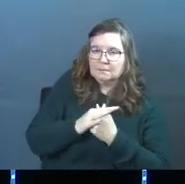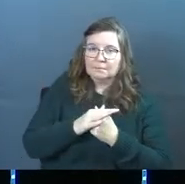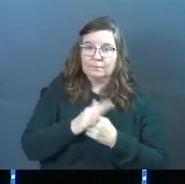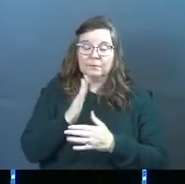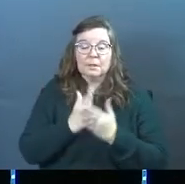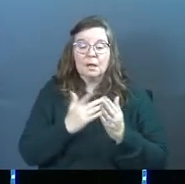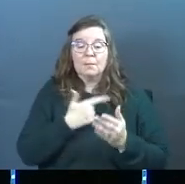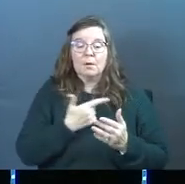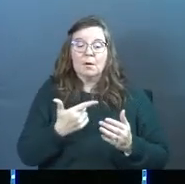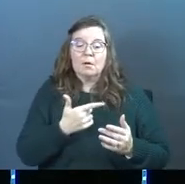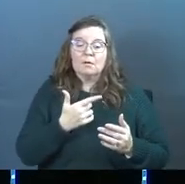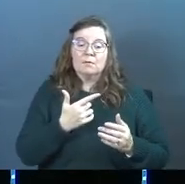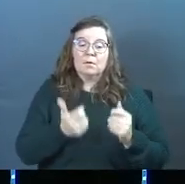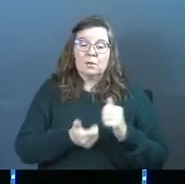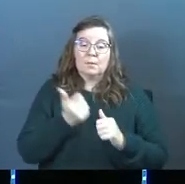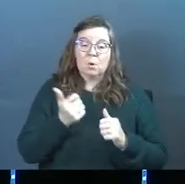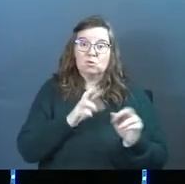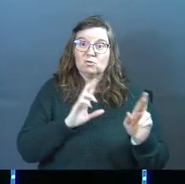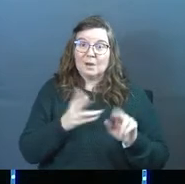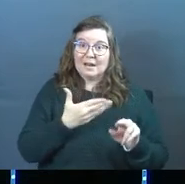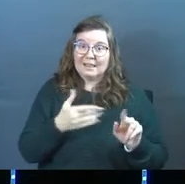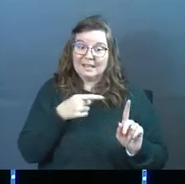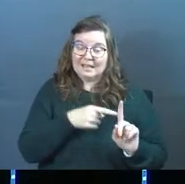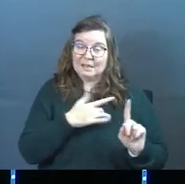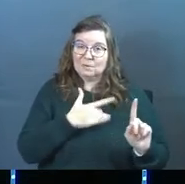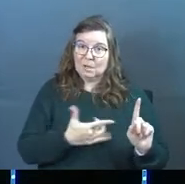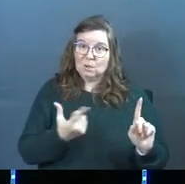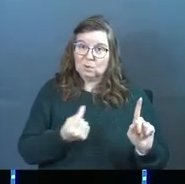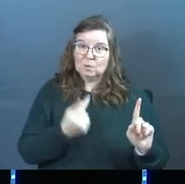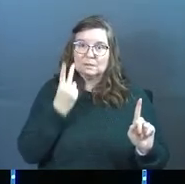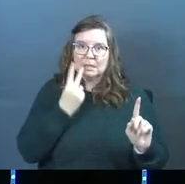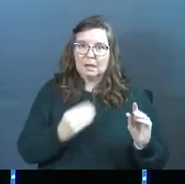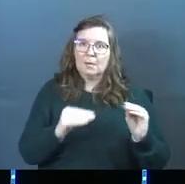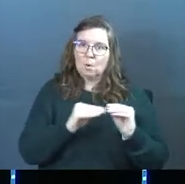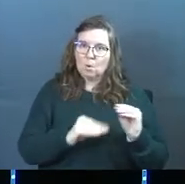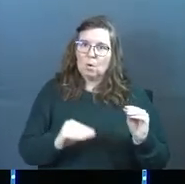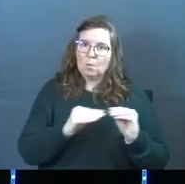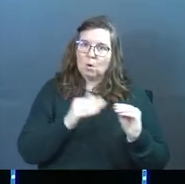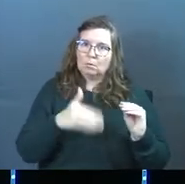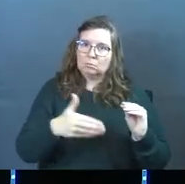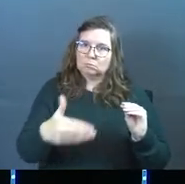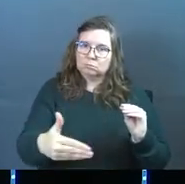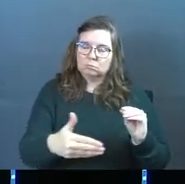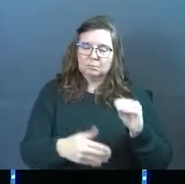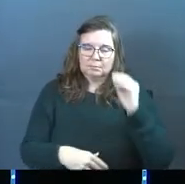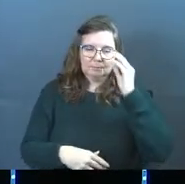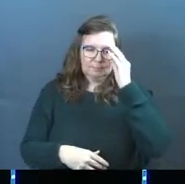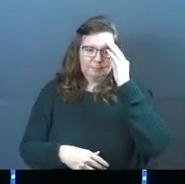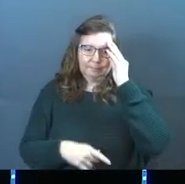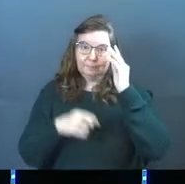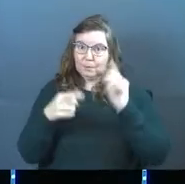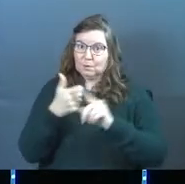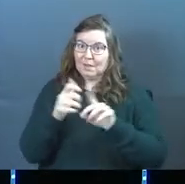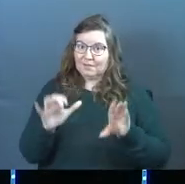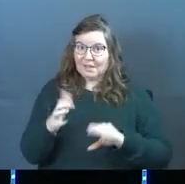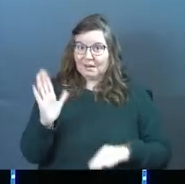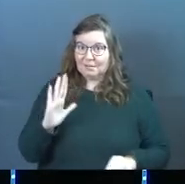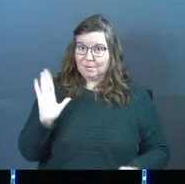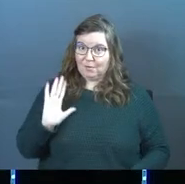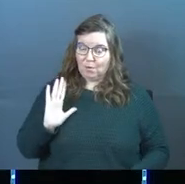Some of the most ready things that he will do, and you'll see more and more as we go along this morning. You've done it before.